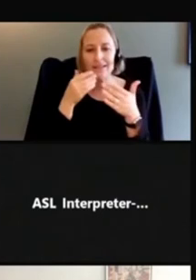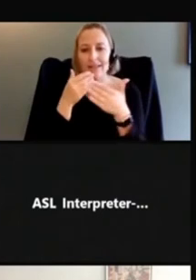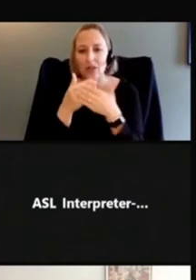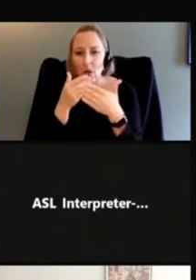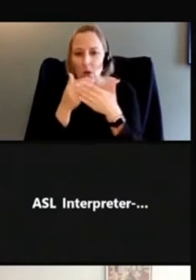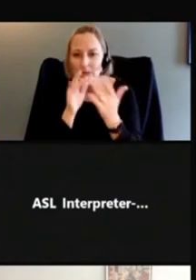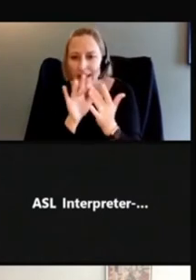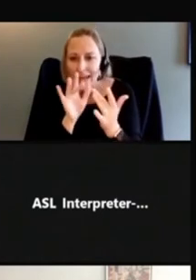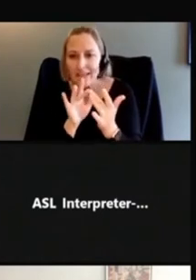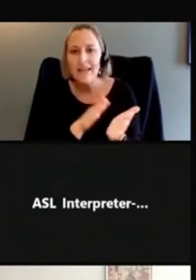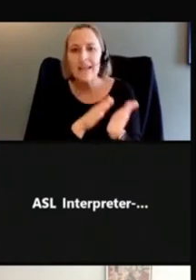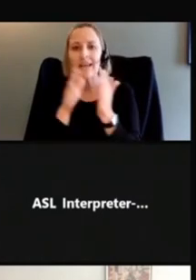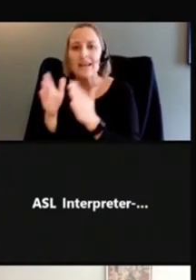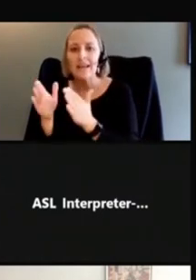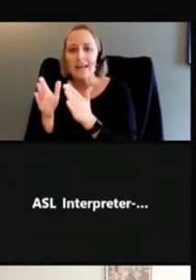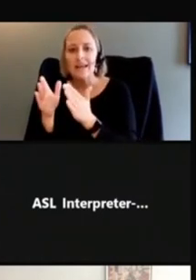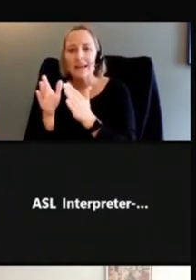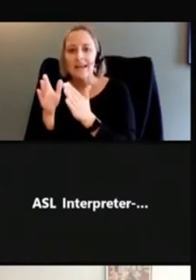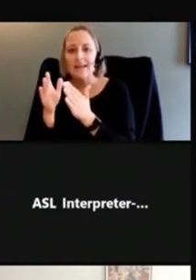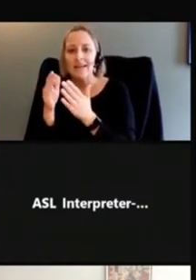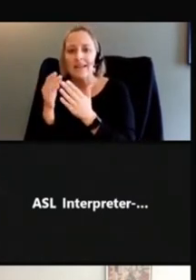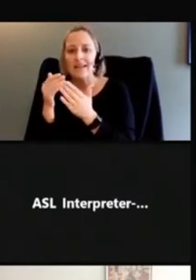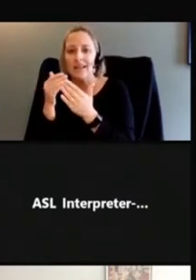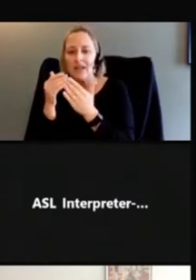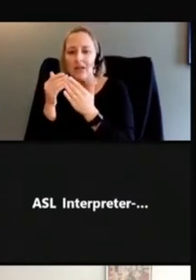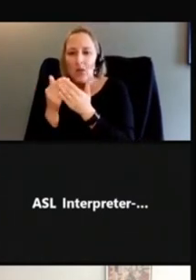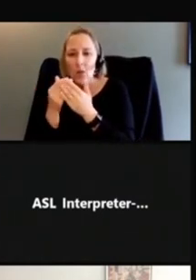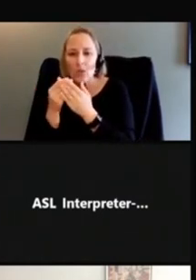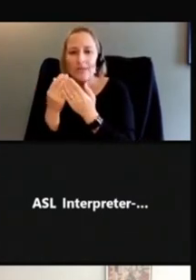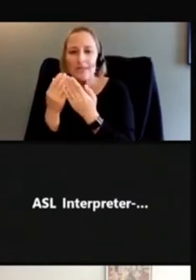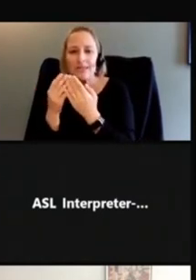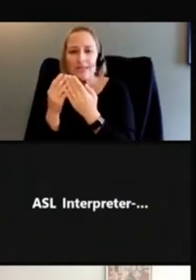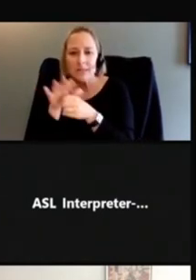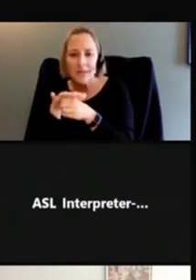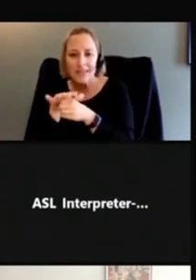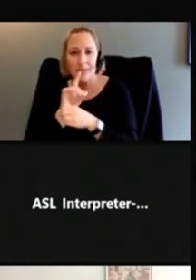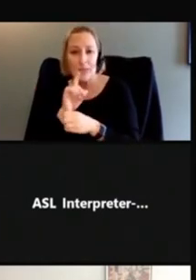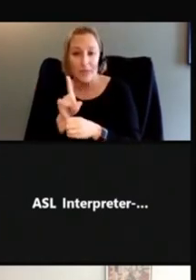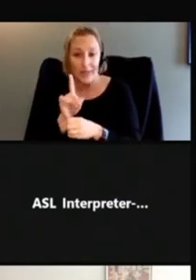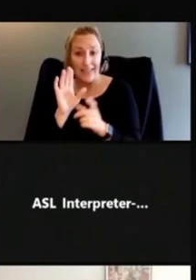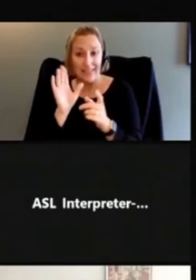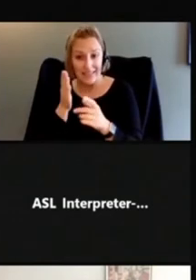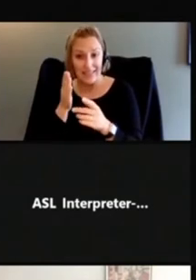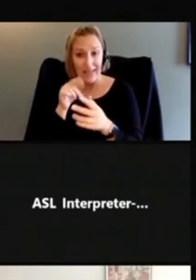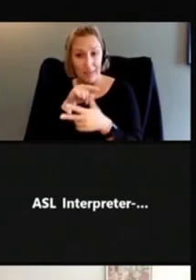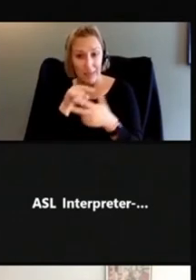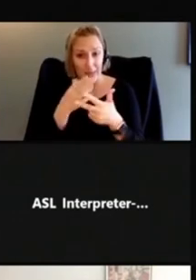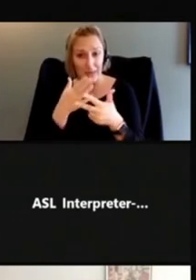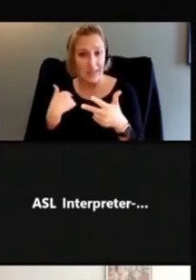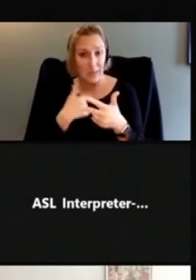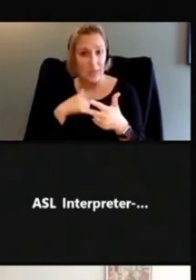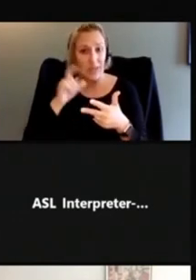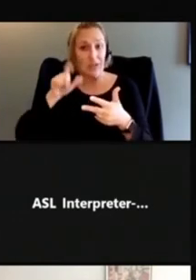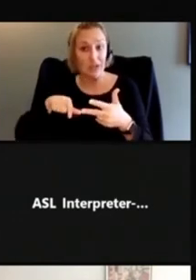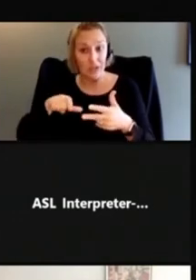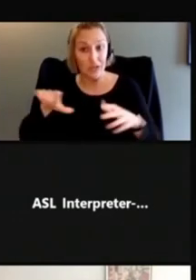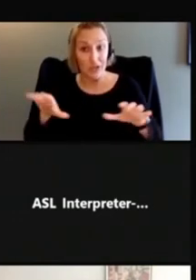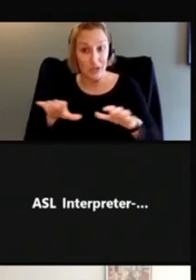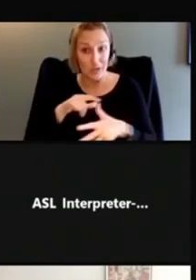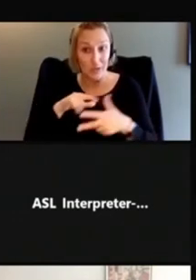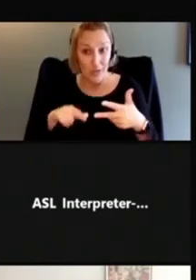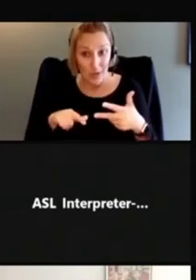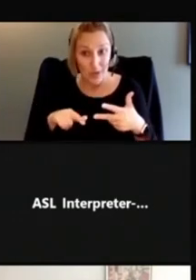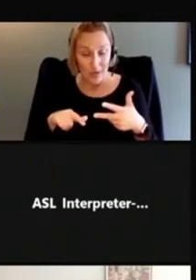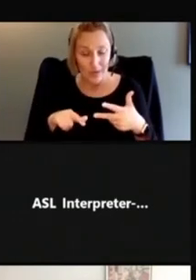enclosed spaces, it honestly reads right now as these are things that you should do. Like, and you're